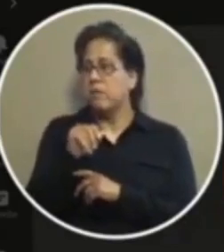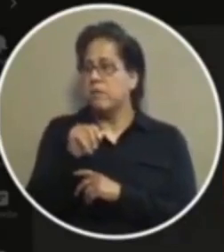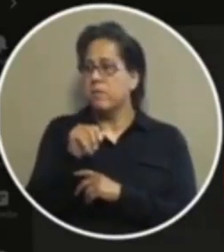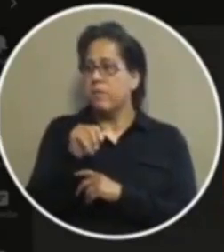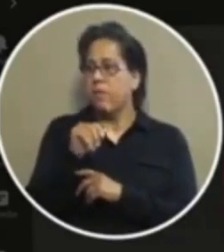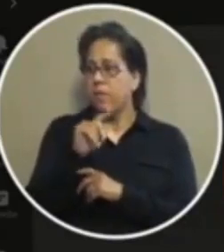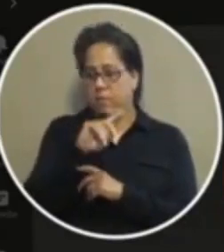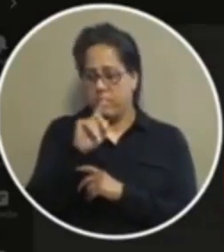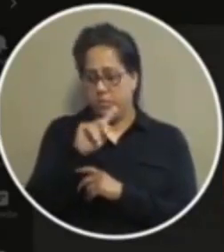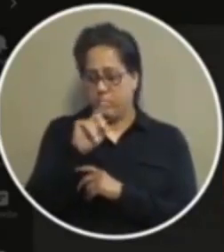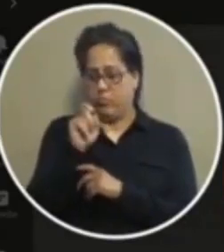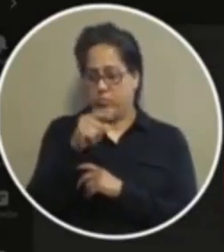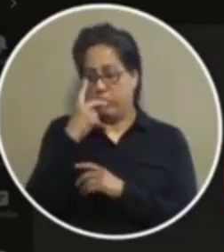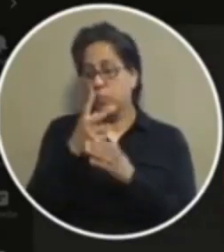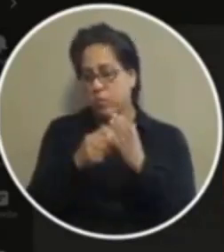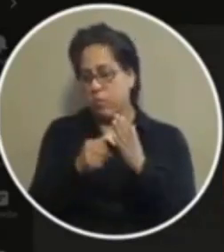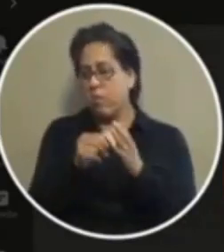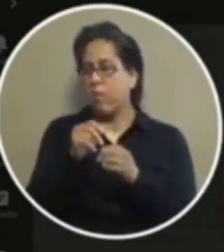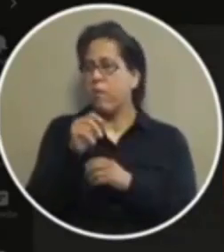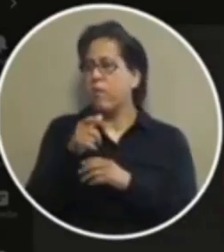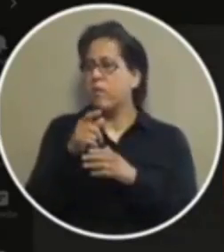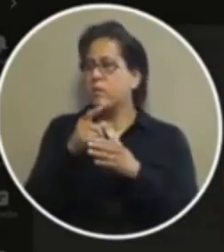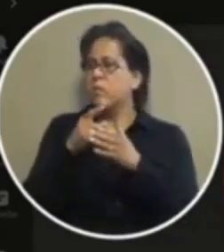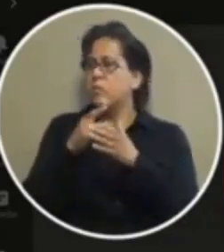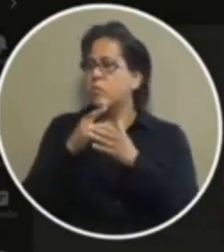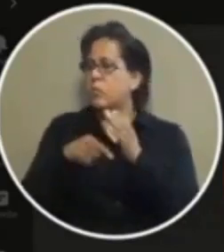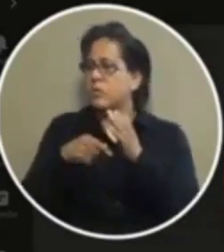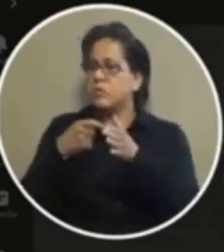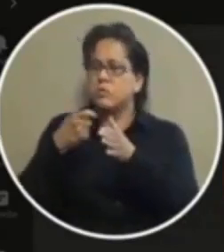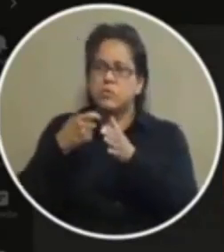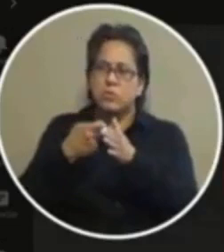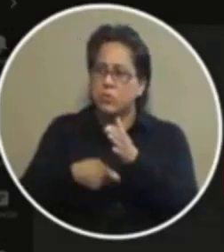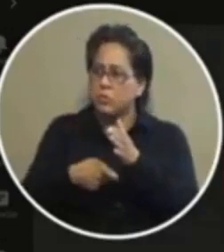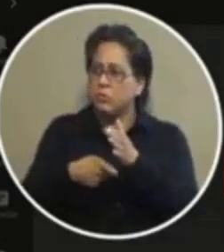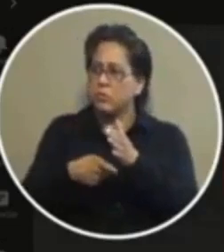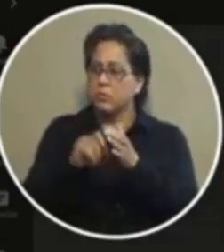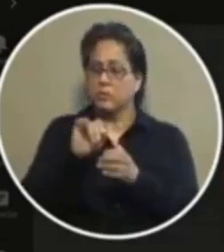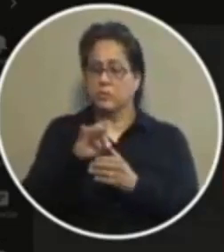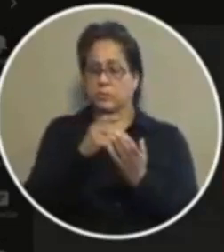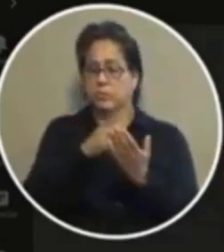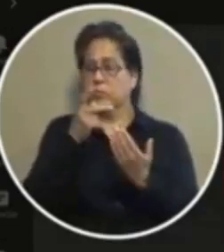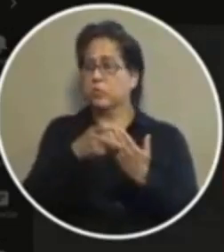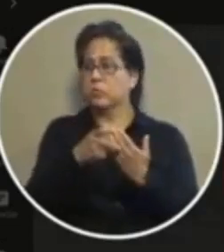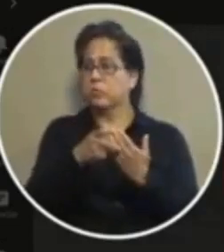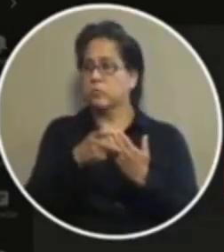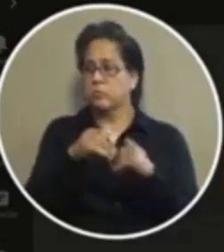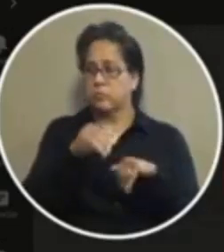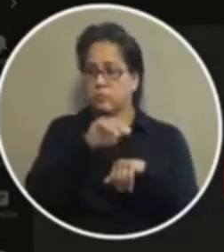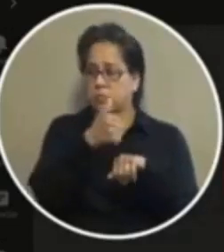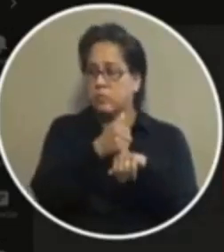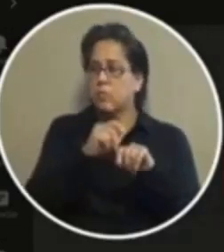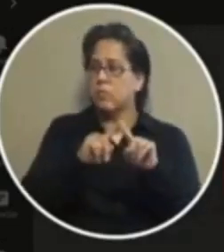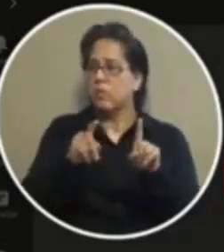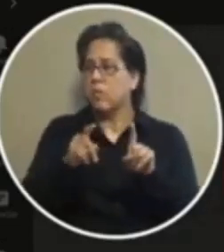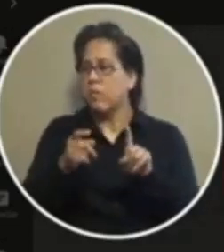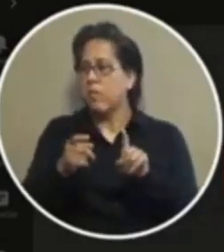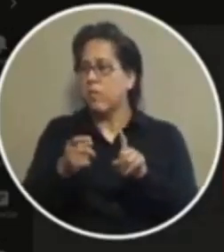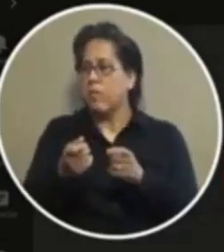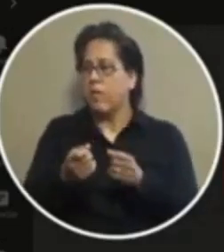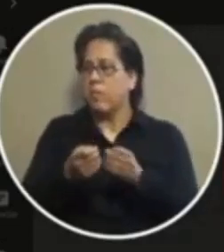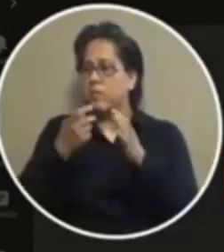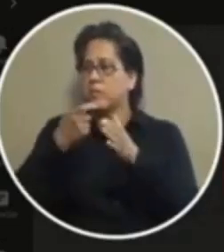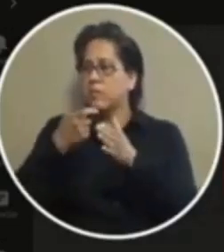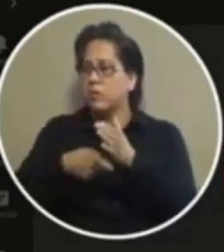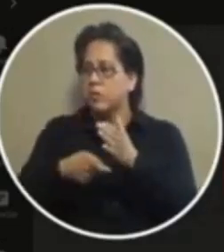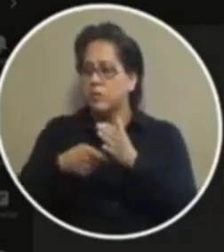uh uh what would be the cost if that program isn't in place right now what is the what will be what will it be the